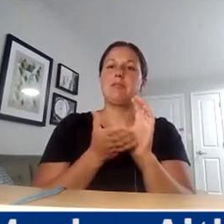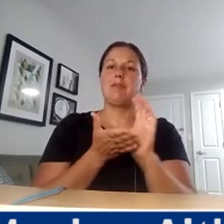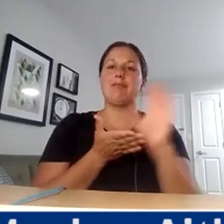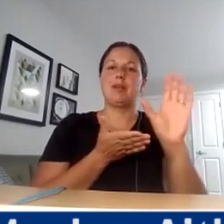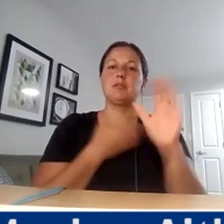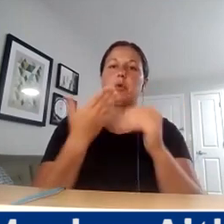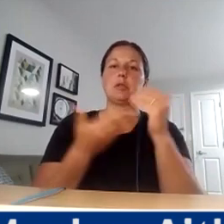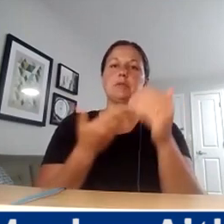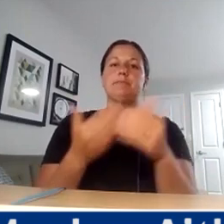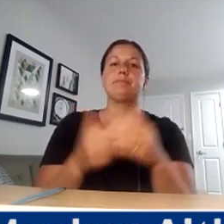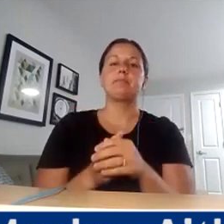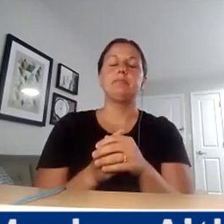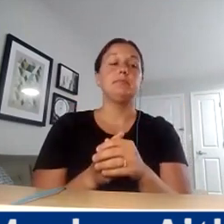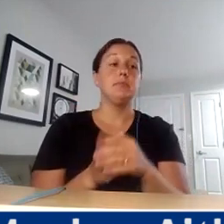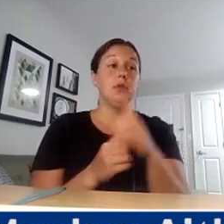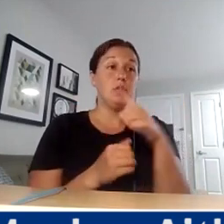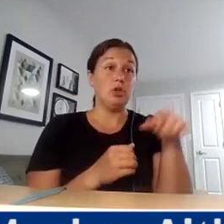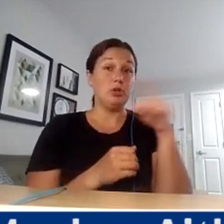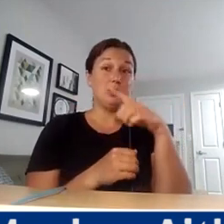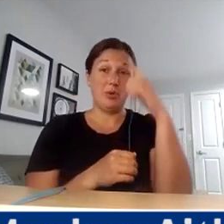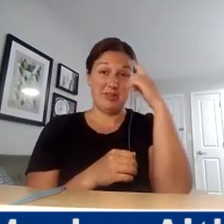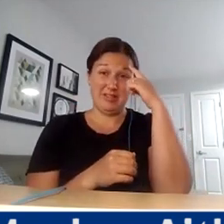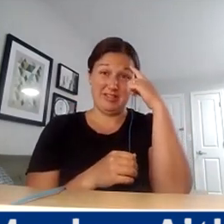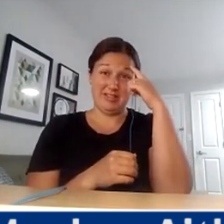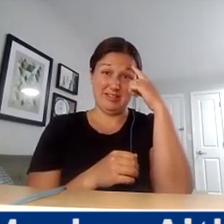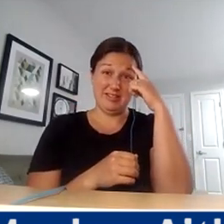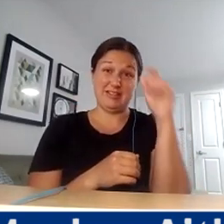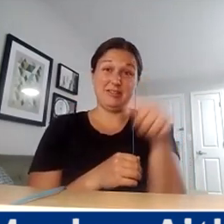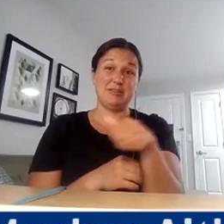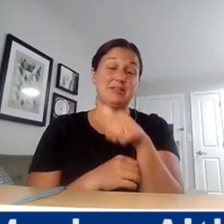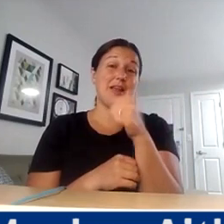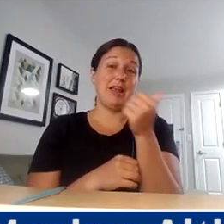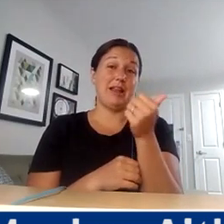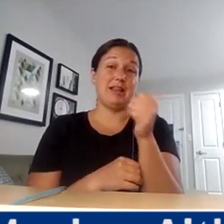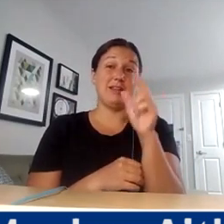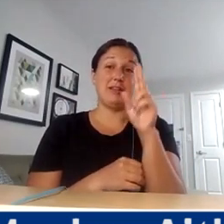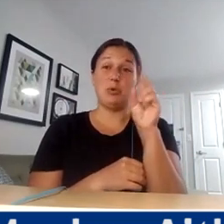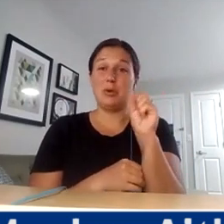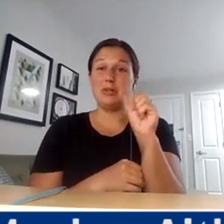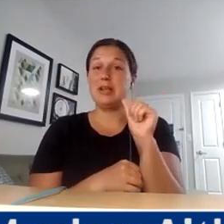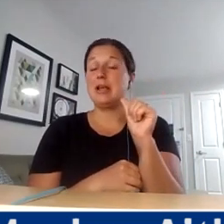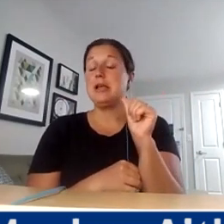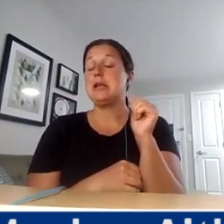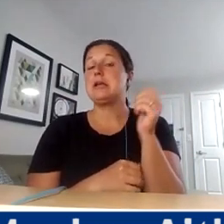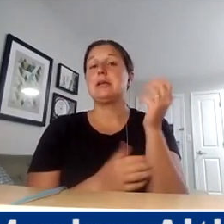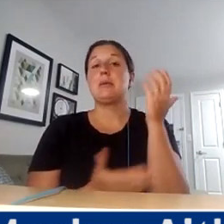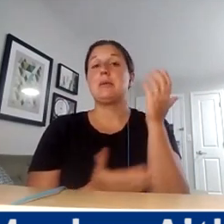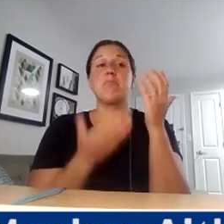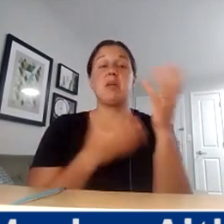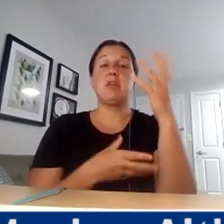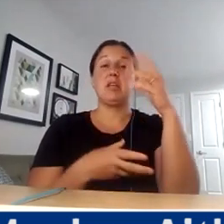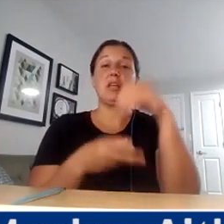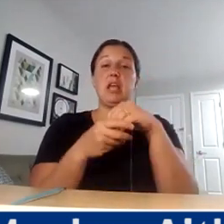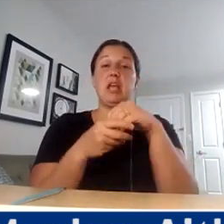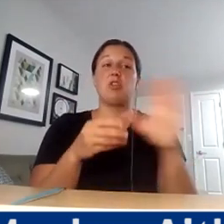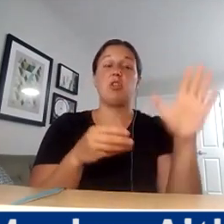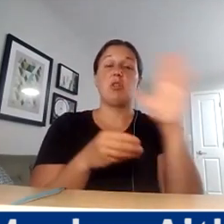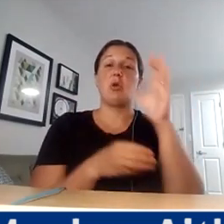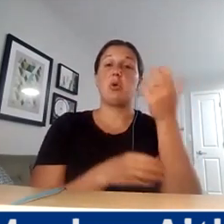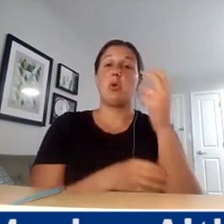Do you all think that there's any, that the United States at some point might engage in their own voluntary